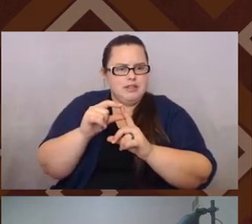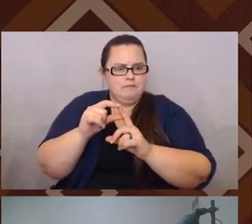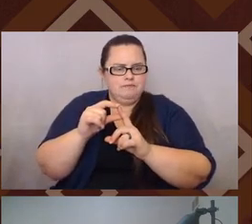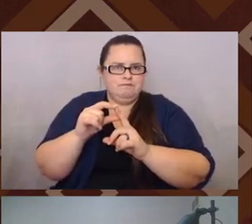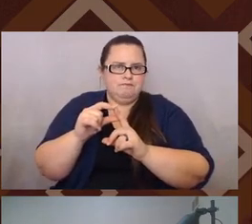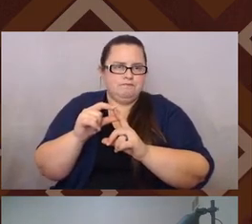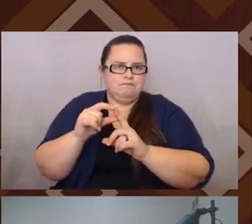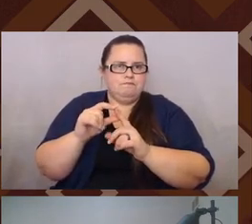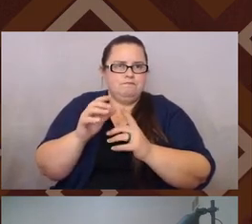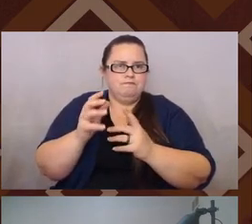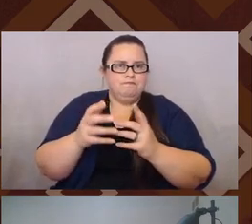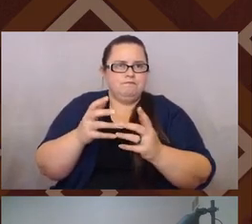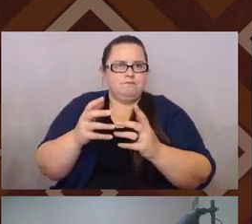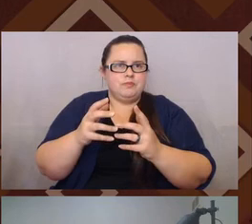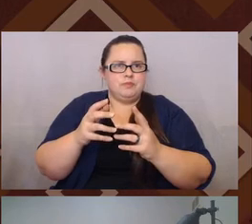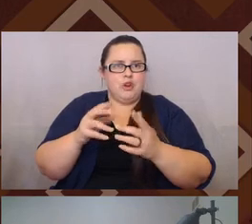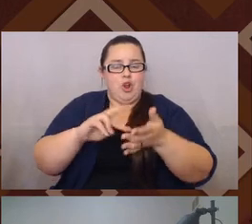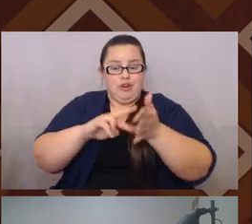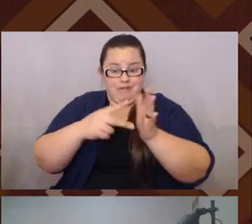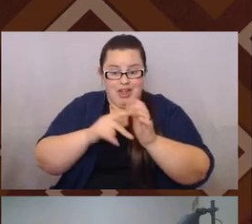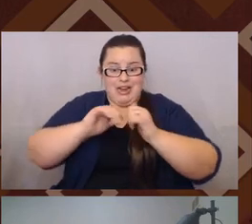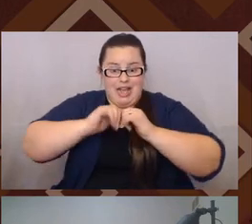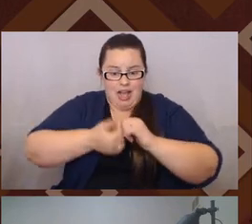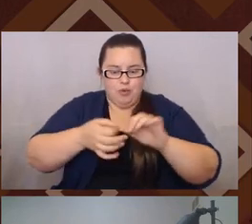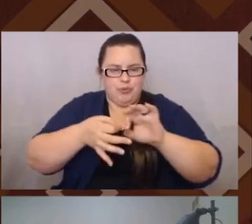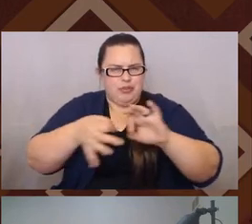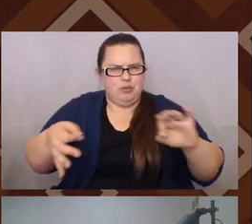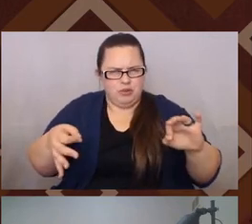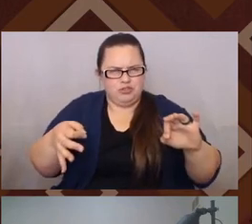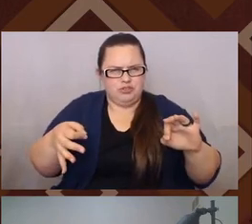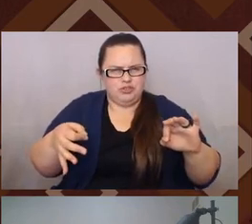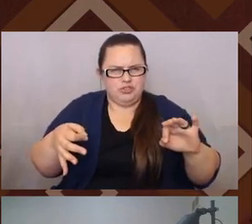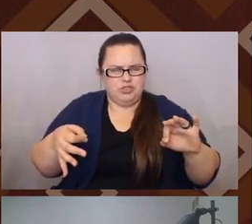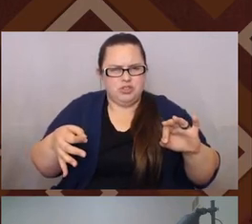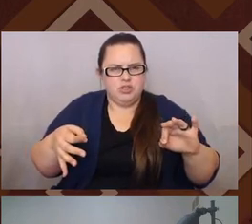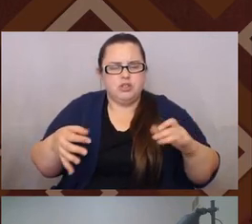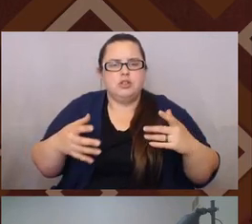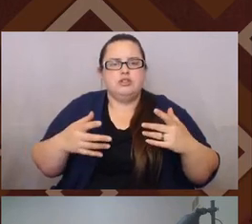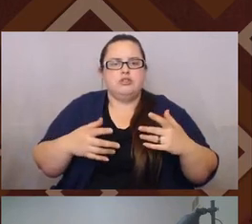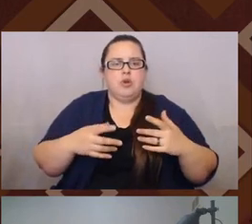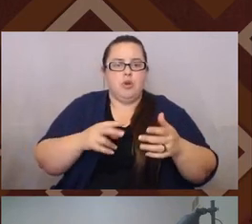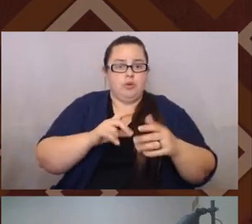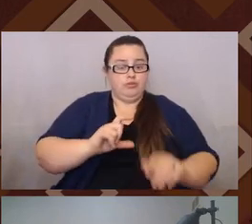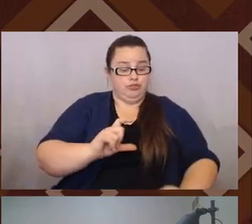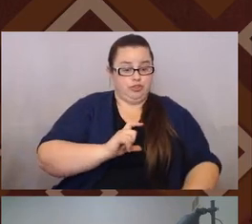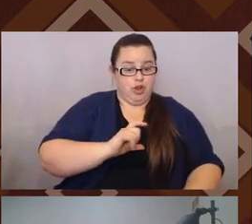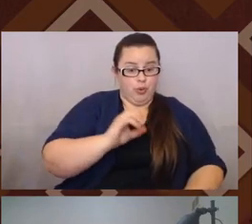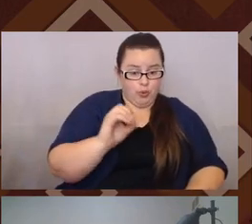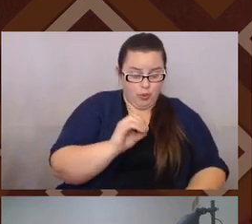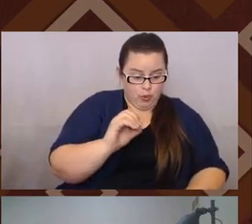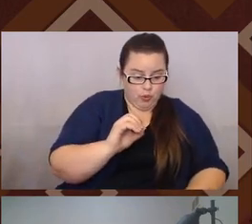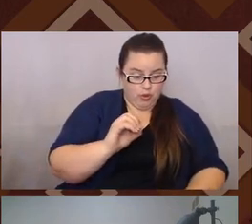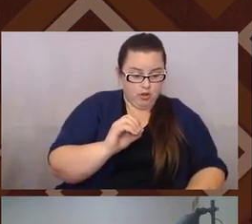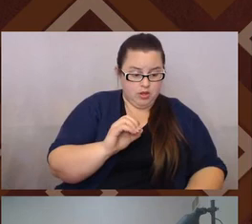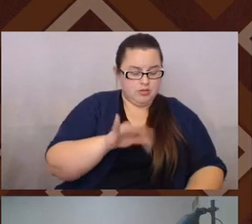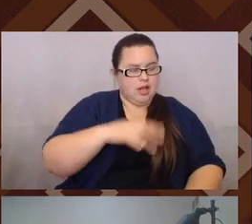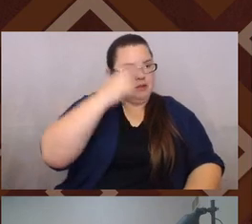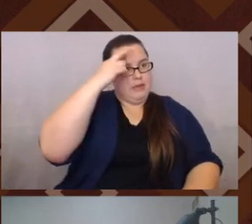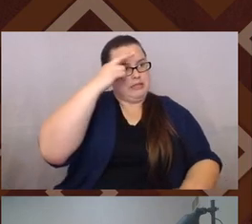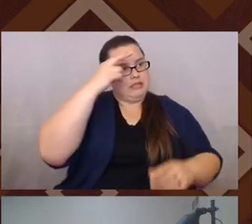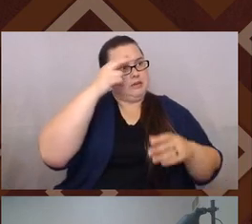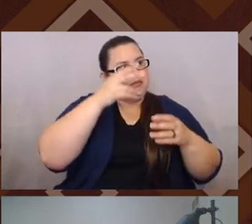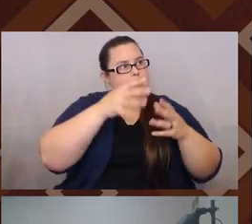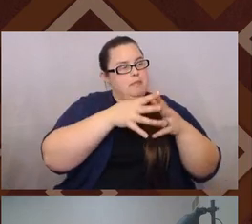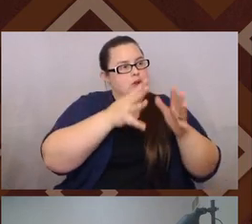being, I guess, defined by language. I've heard so very many times the idea that, so a Chicano is like a Mexican American, but who